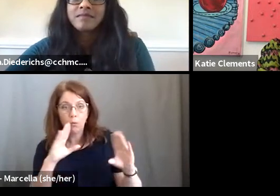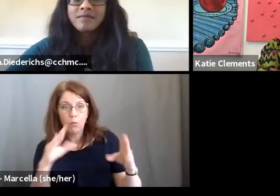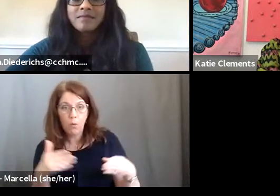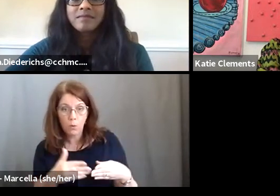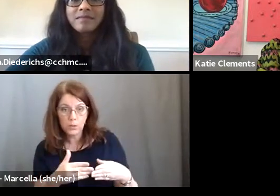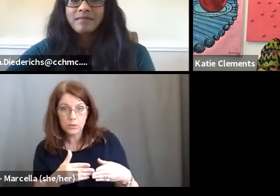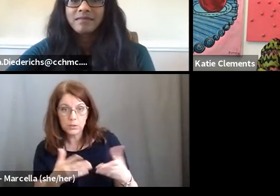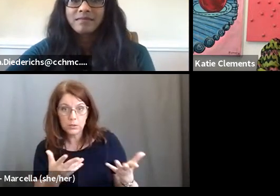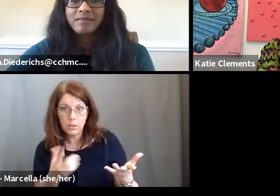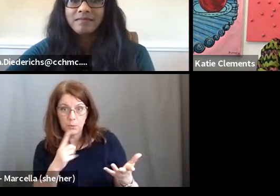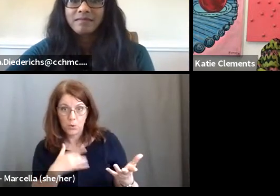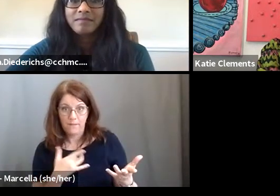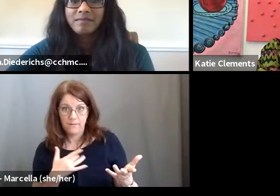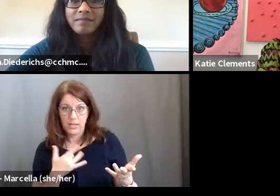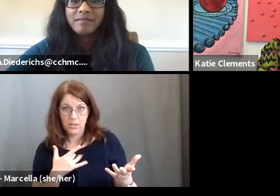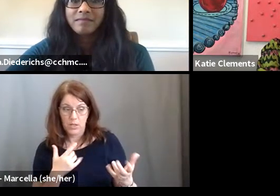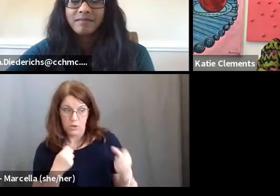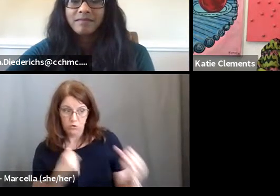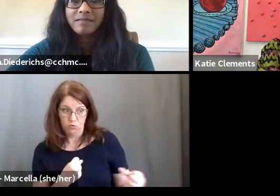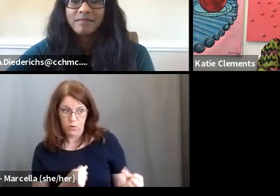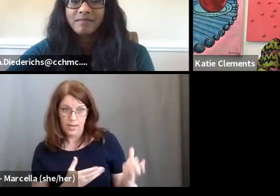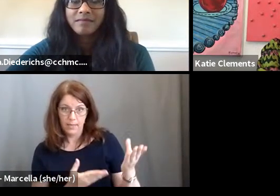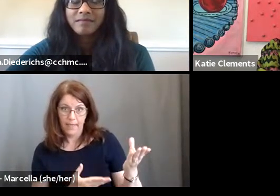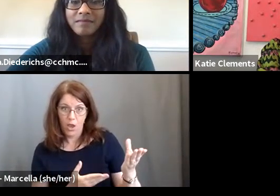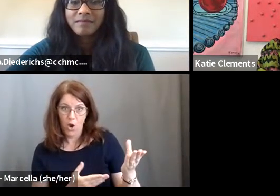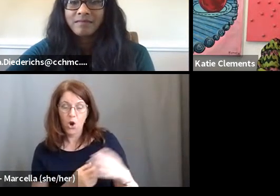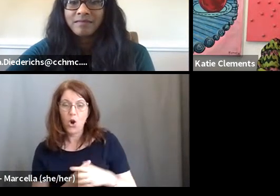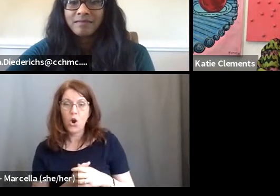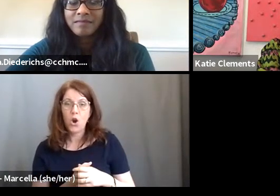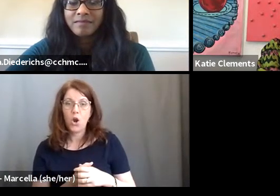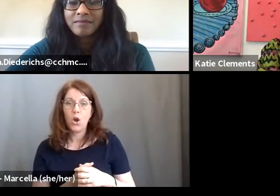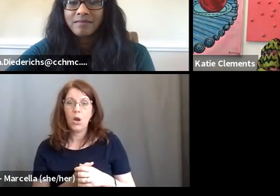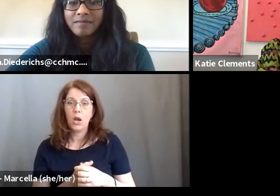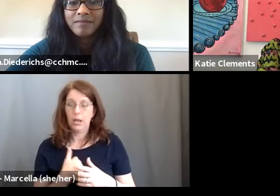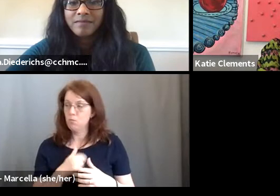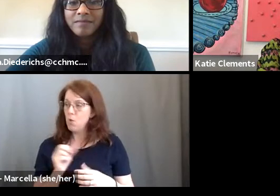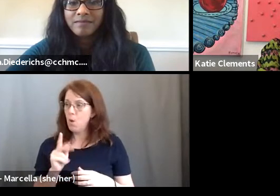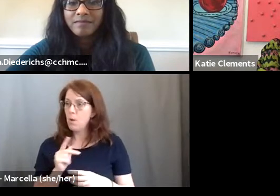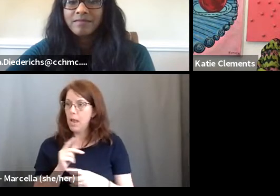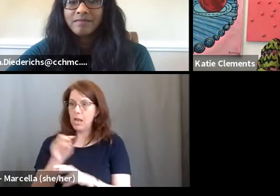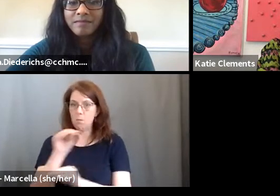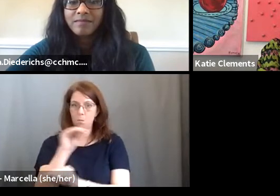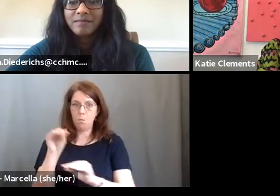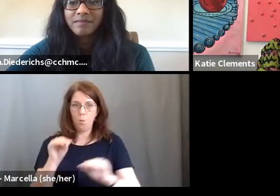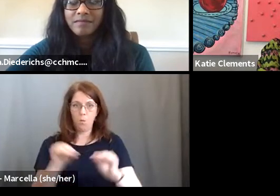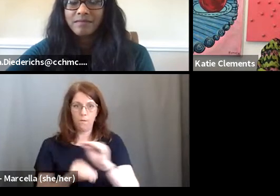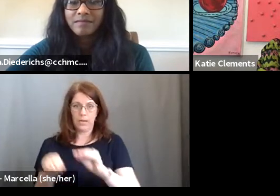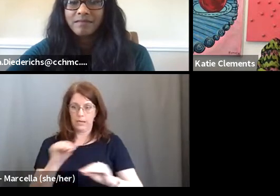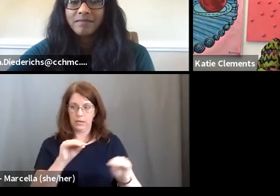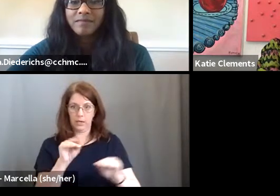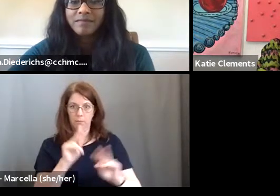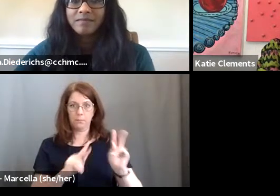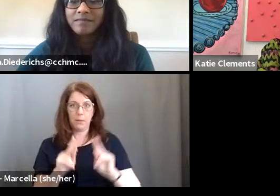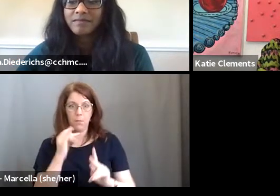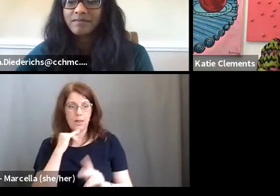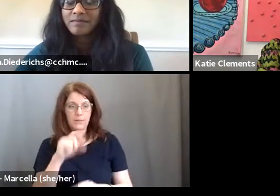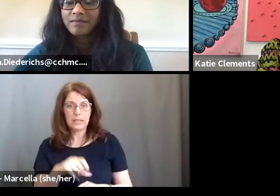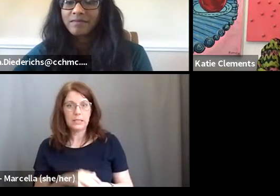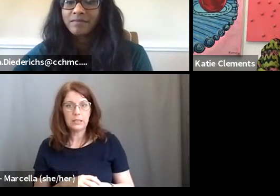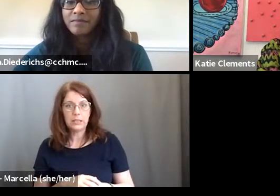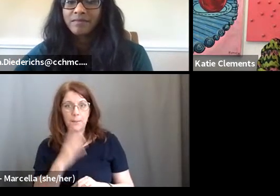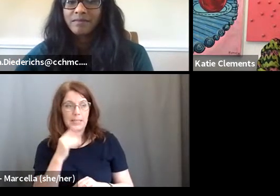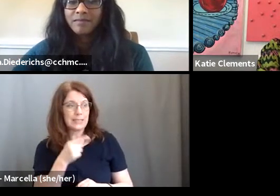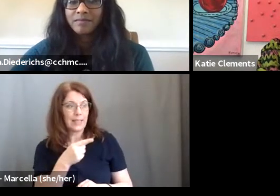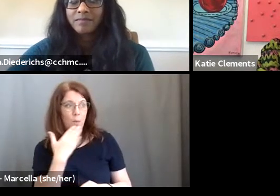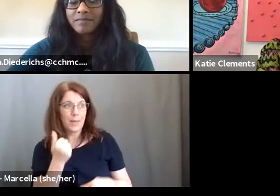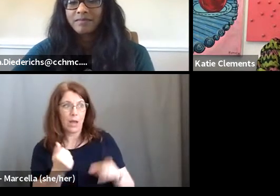in because you feel like your strength is there? Um, and we're okay shifting some people, um, where needed because they're better